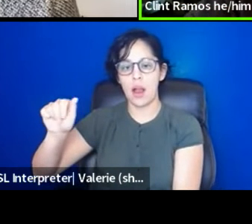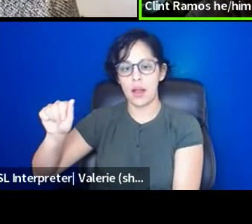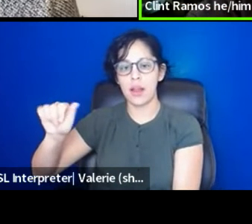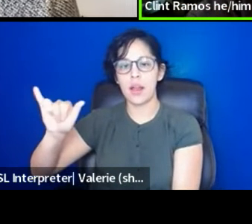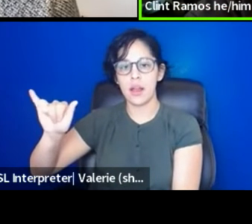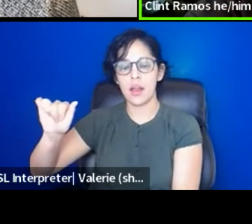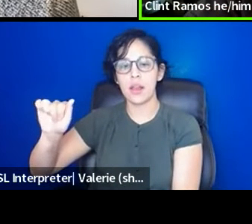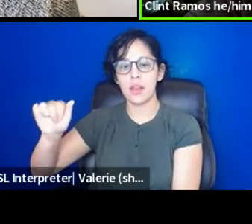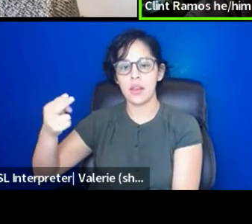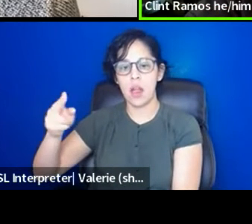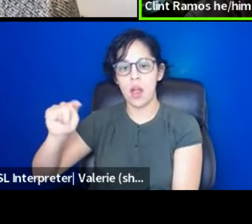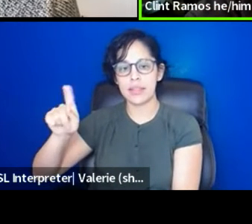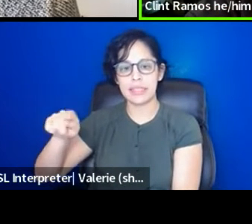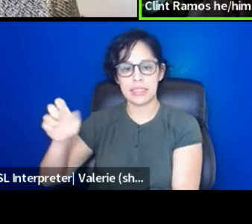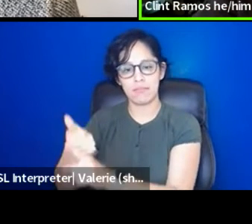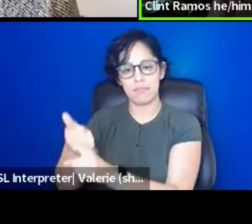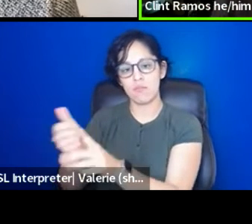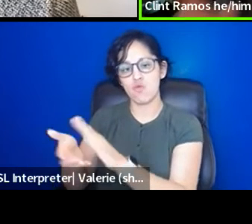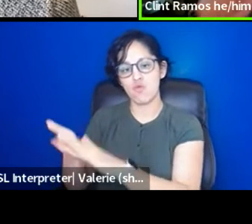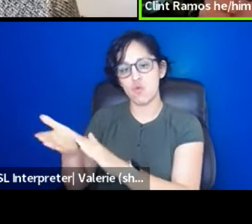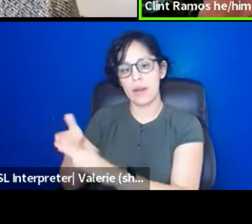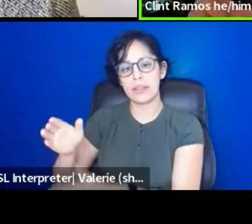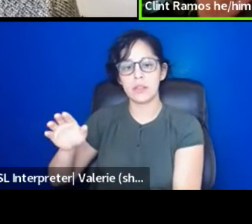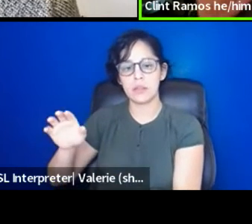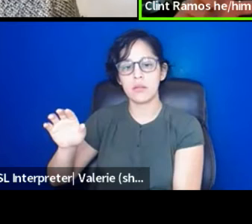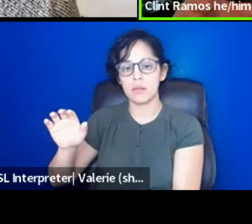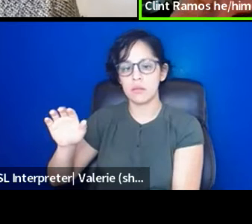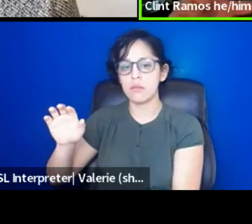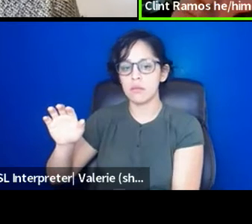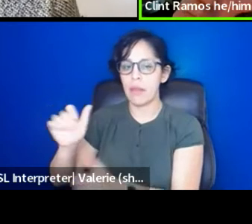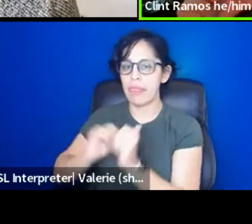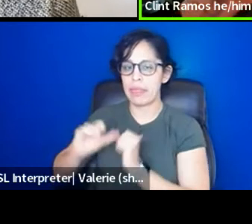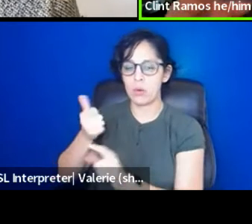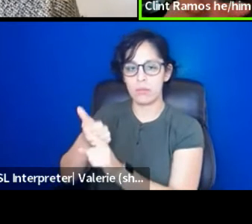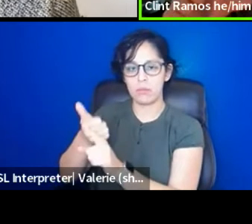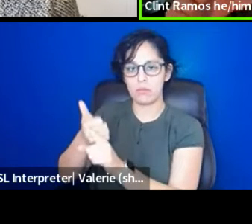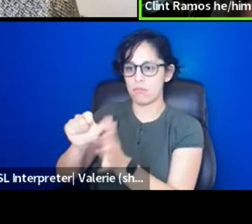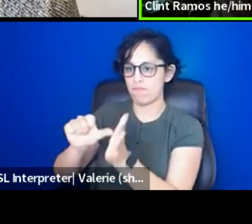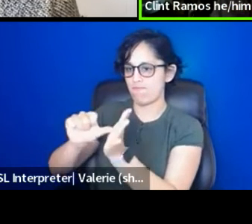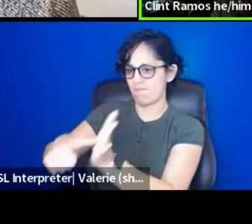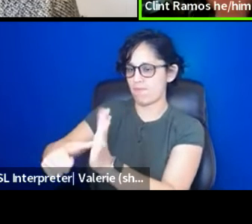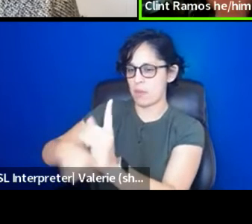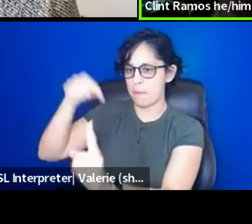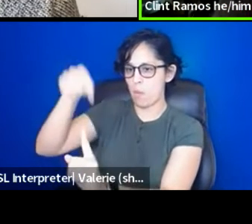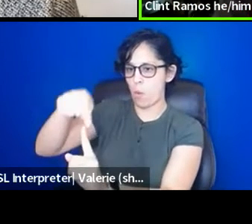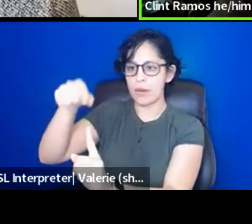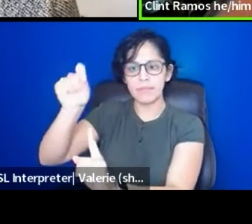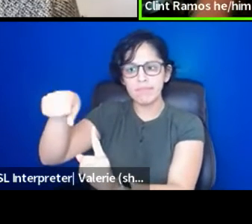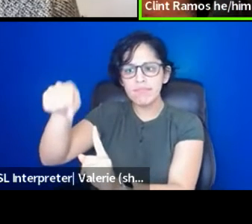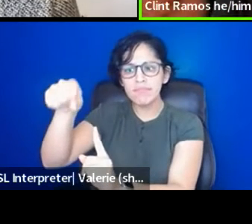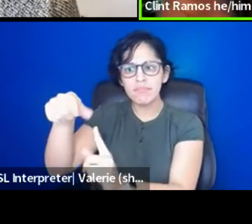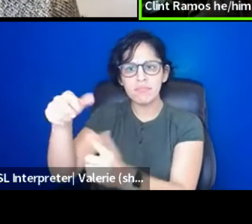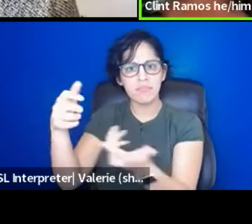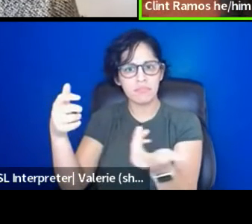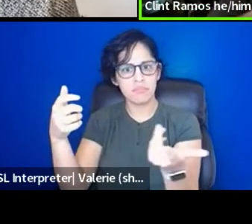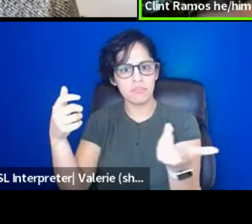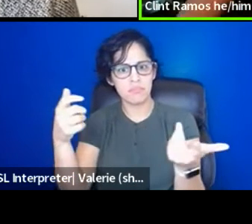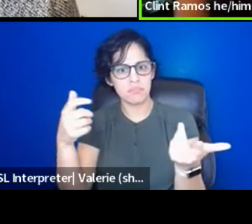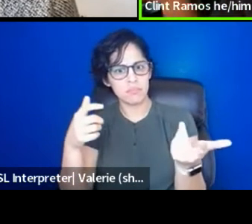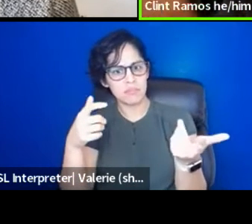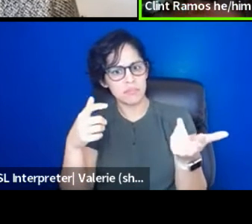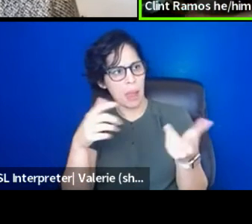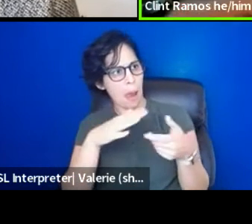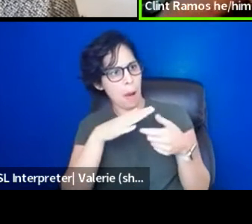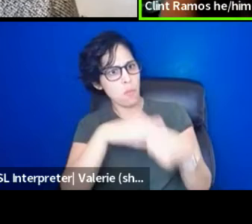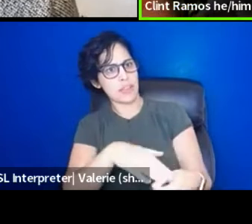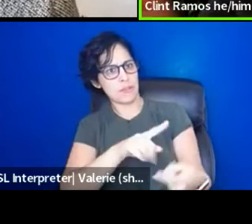Theater. And she really hit that point of like, you know, yes, it is oppressive to everybody. Just